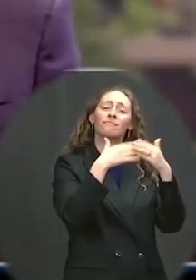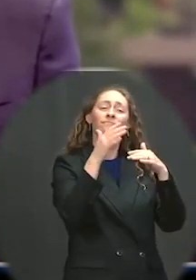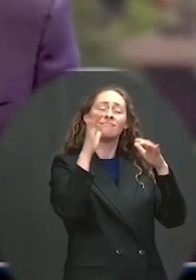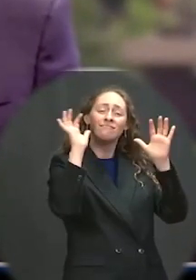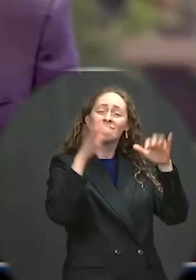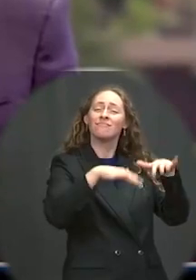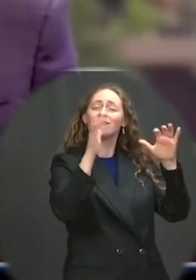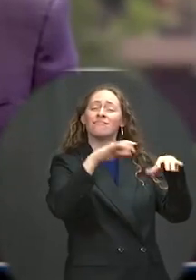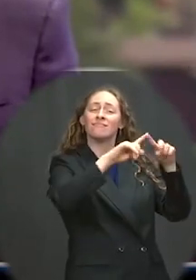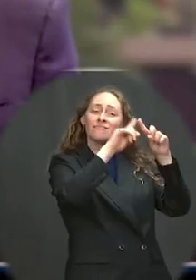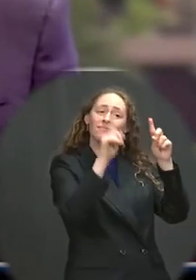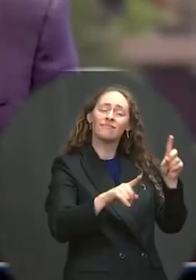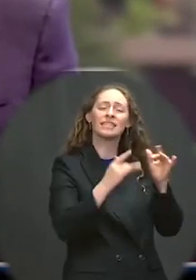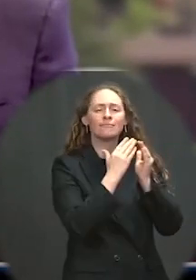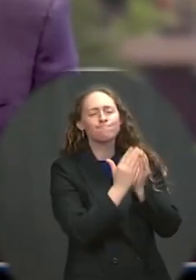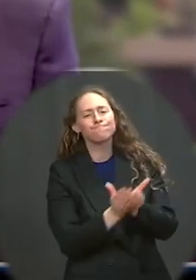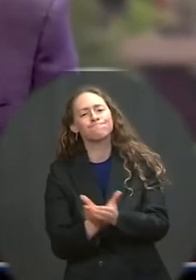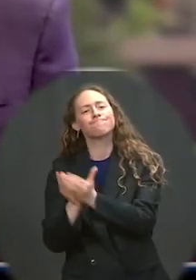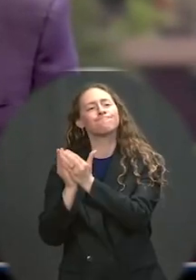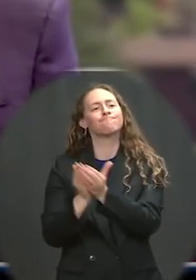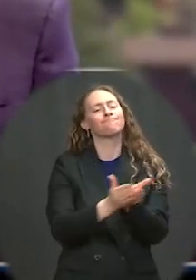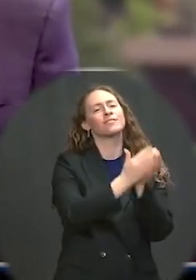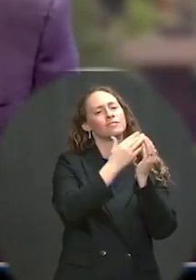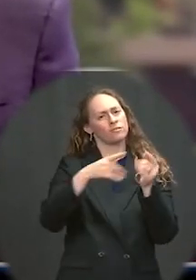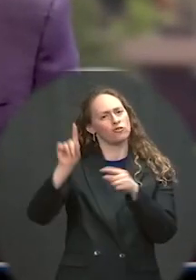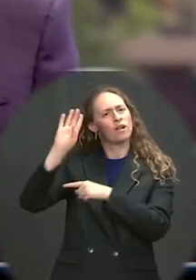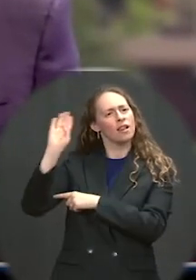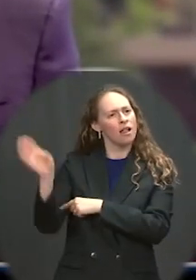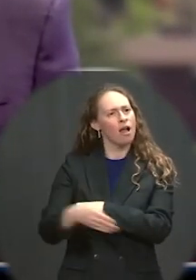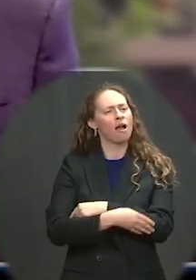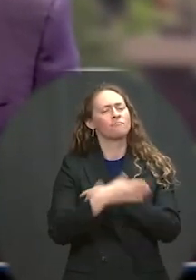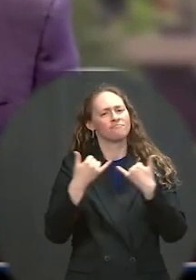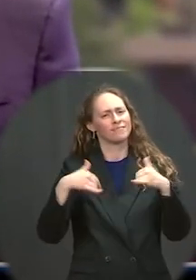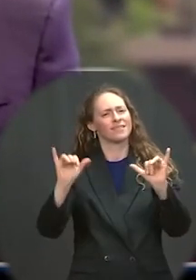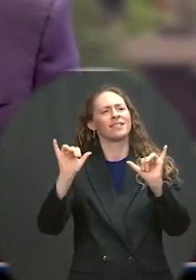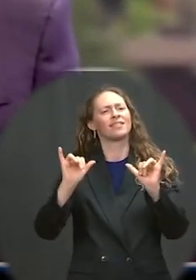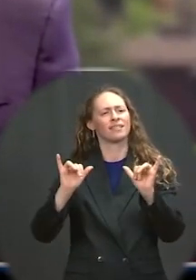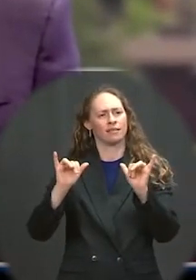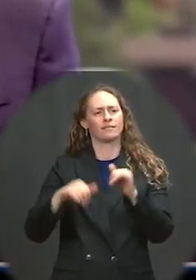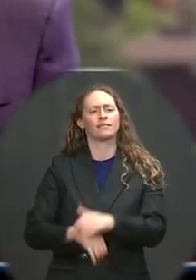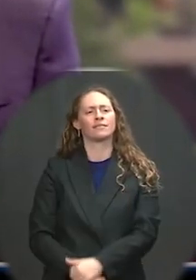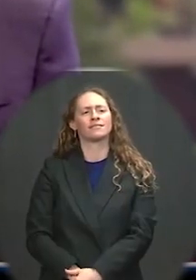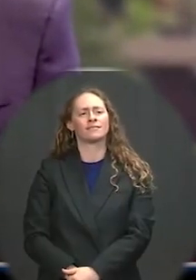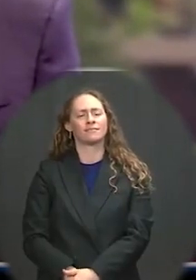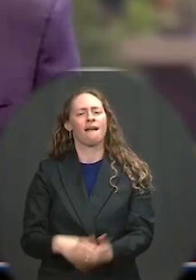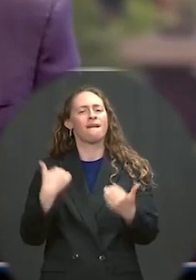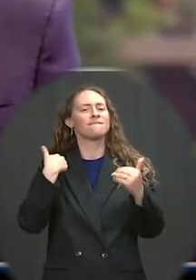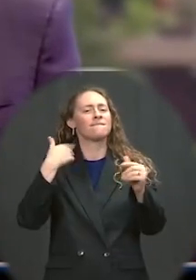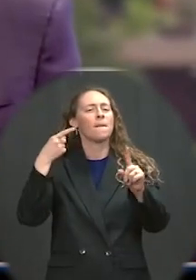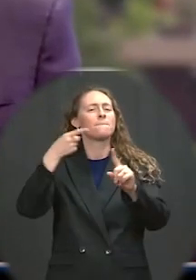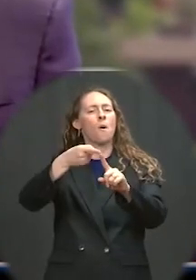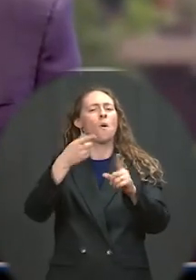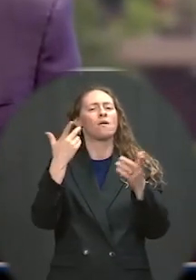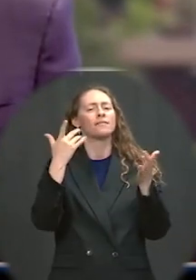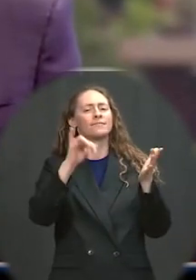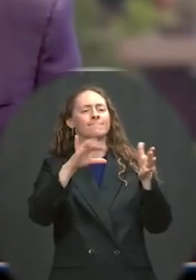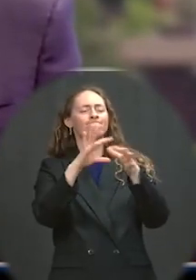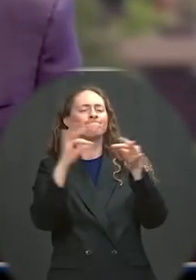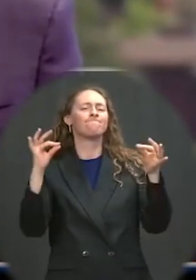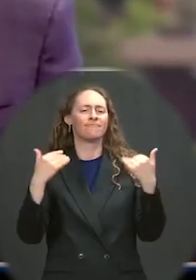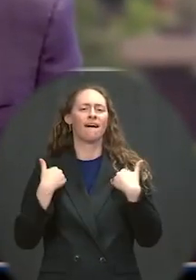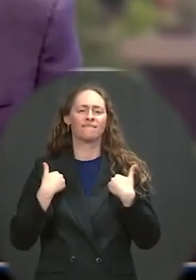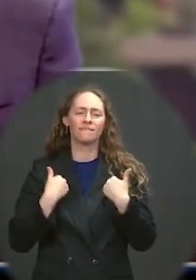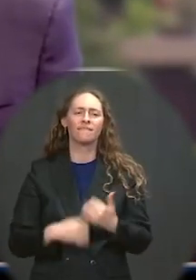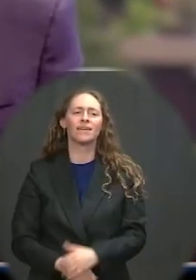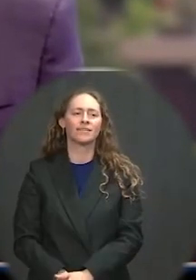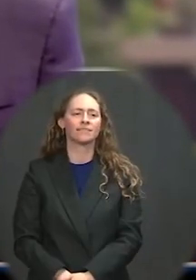high shall your purpose be. The class of 2021, you have it all.